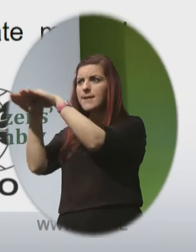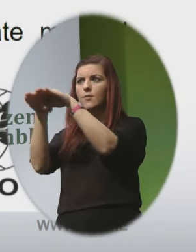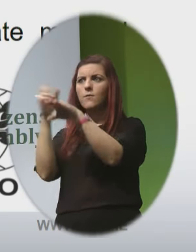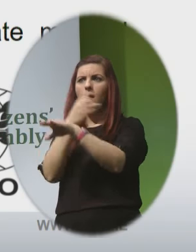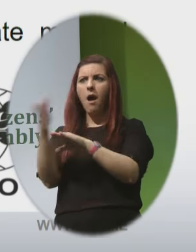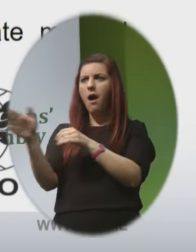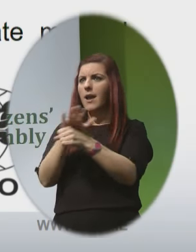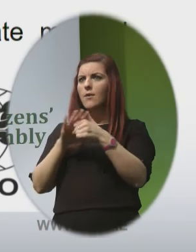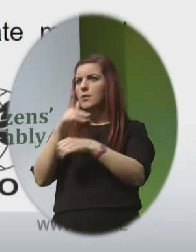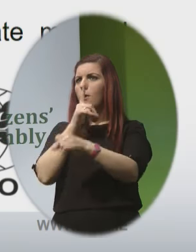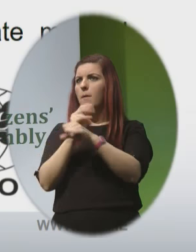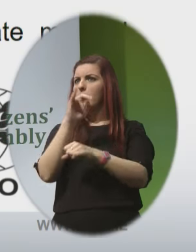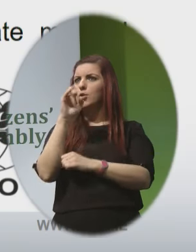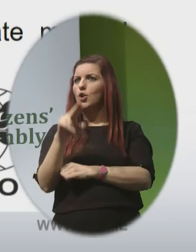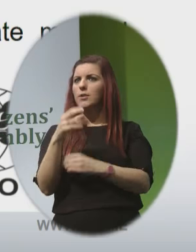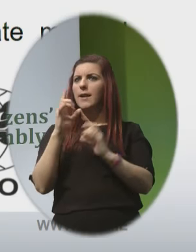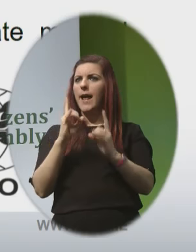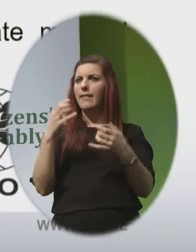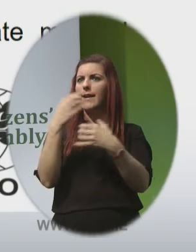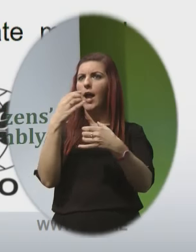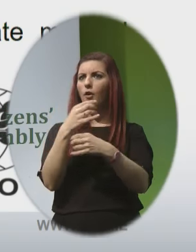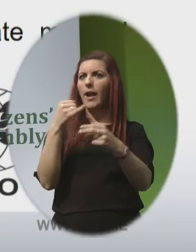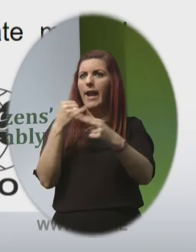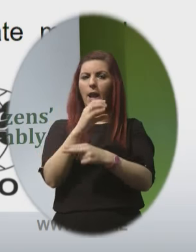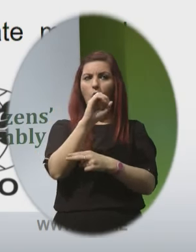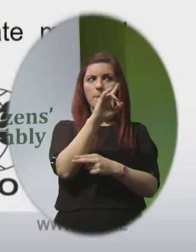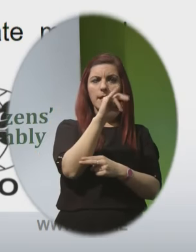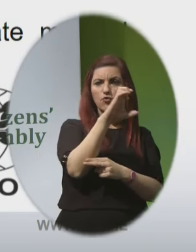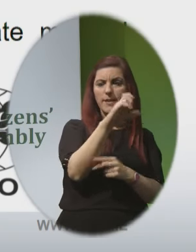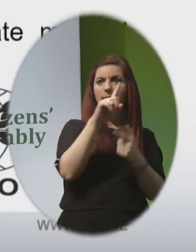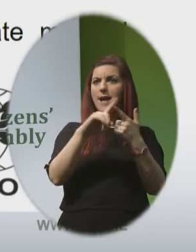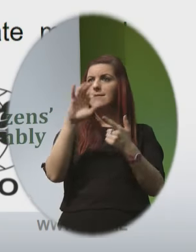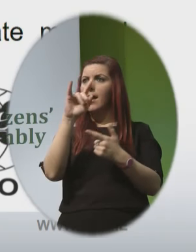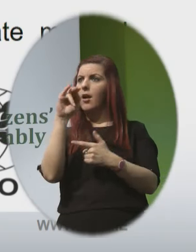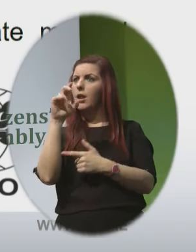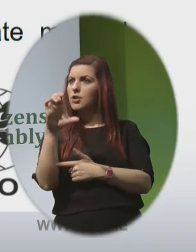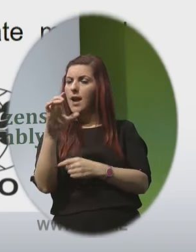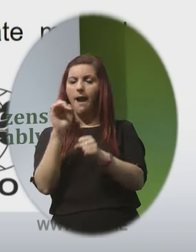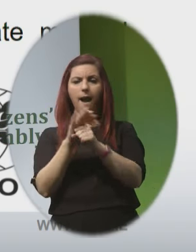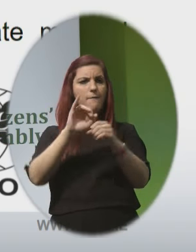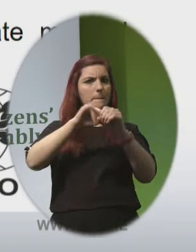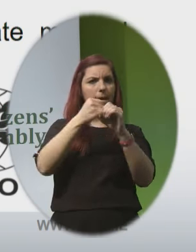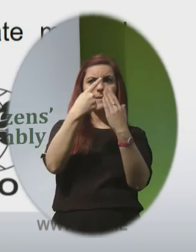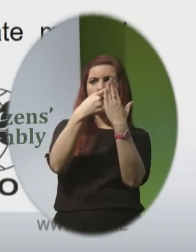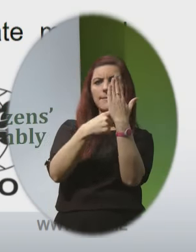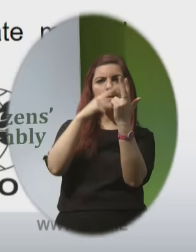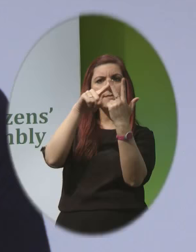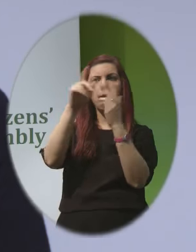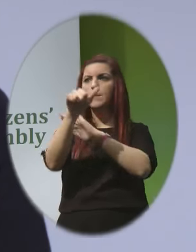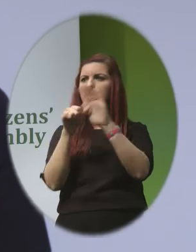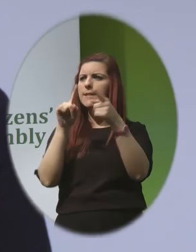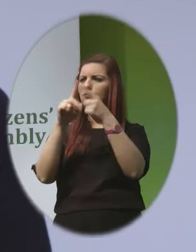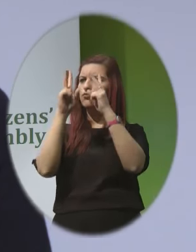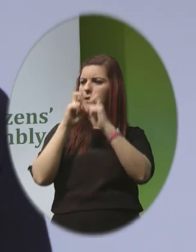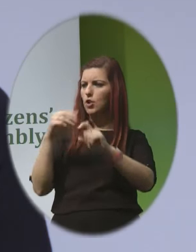reproductive healthcare and the practice of obstetrics and gynaecology they rely on medical ethics, expertise, research and up-to